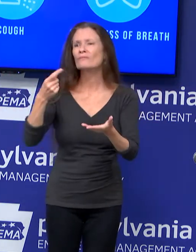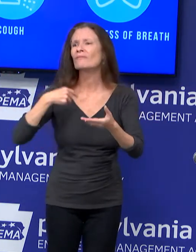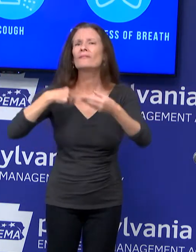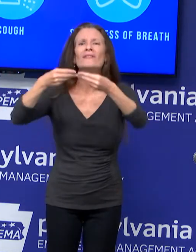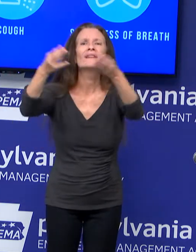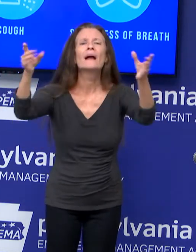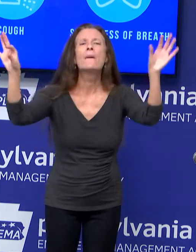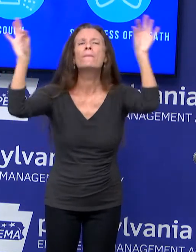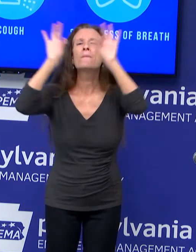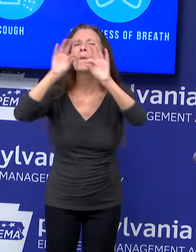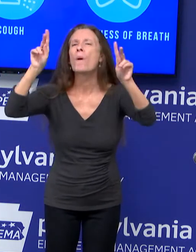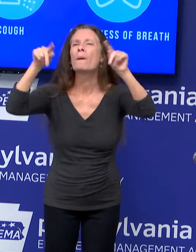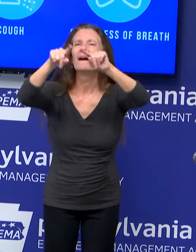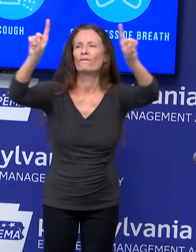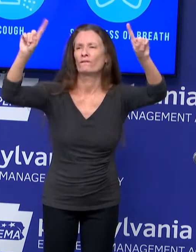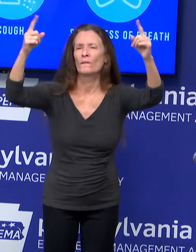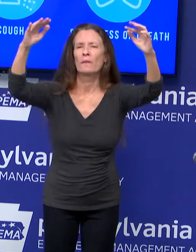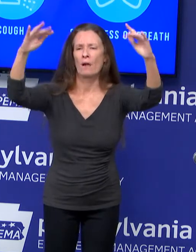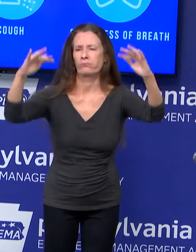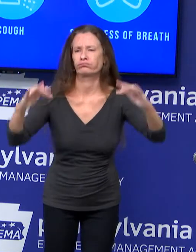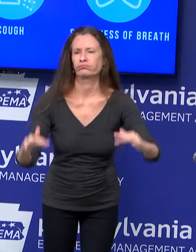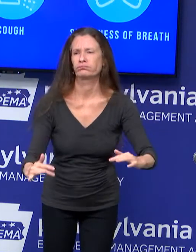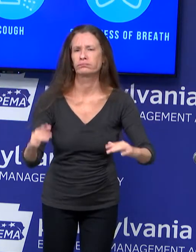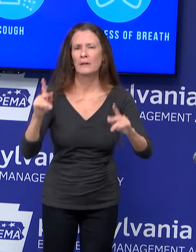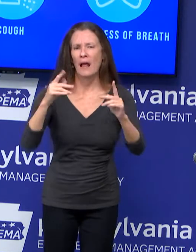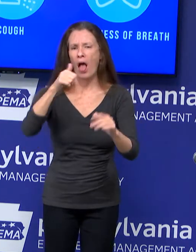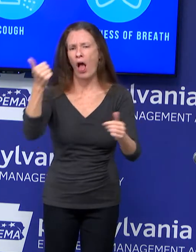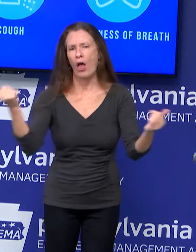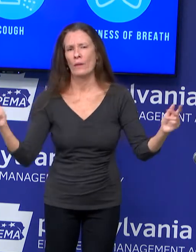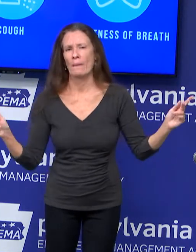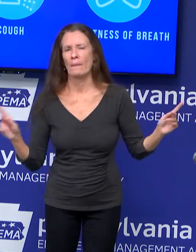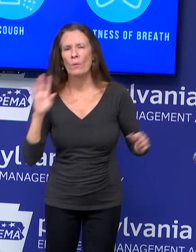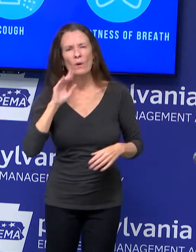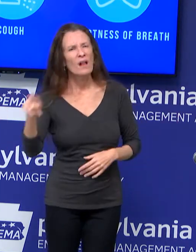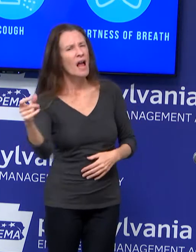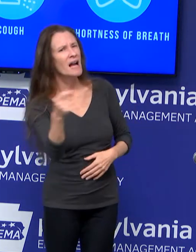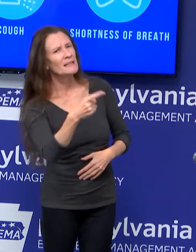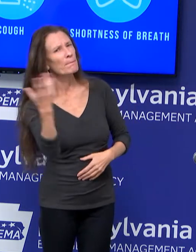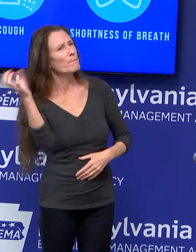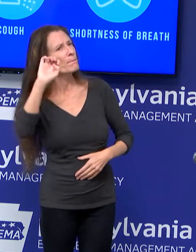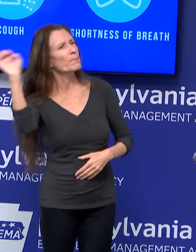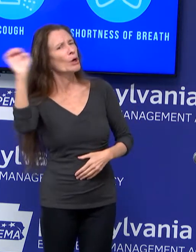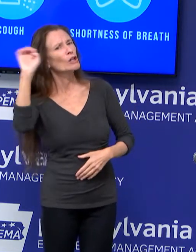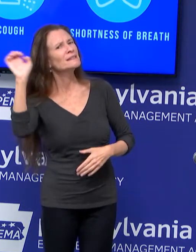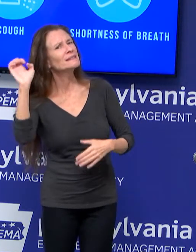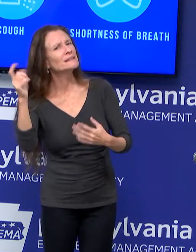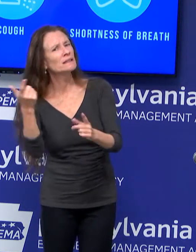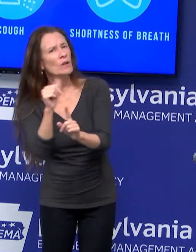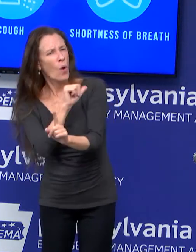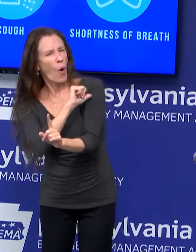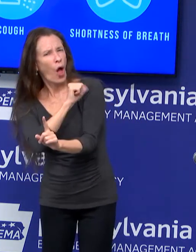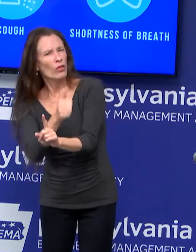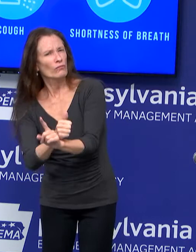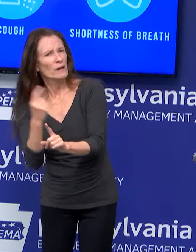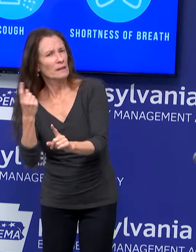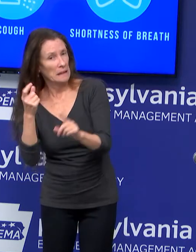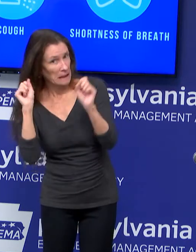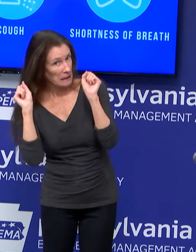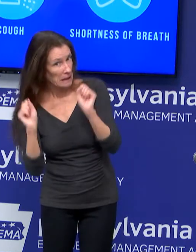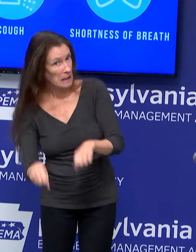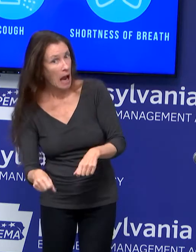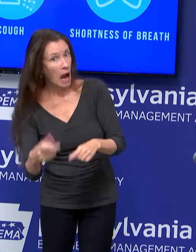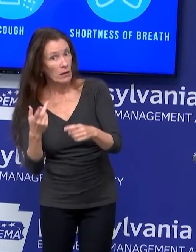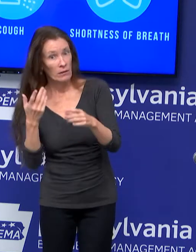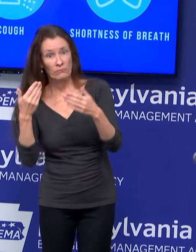then just real quick, what about the emergency use authorization? Would there be opportunities where people would be able to access that prior to the general public's